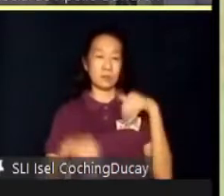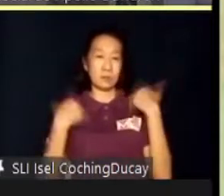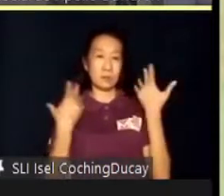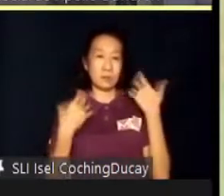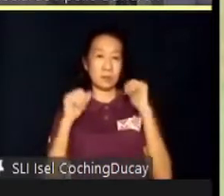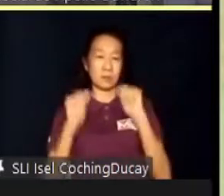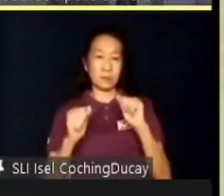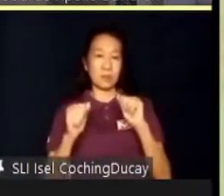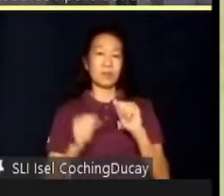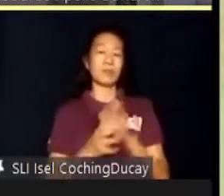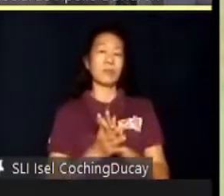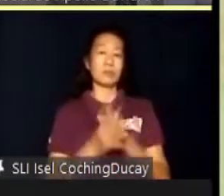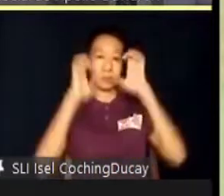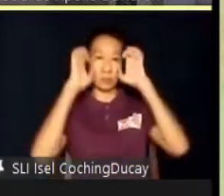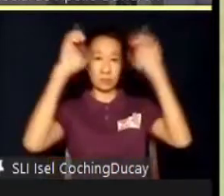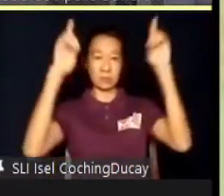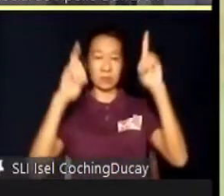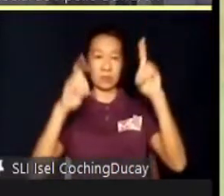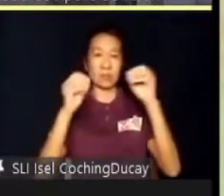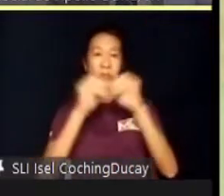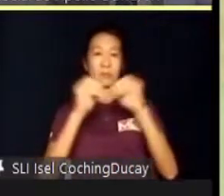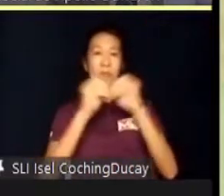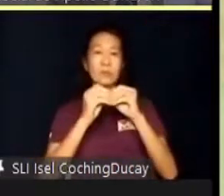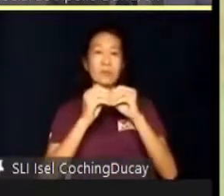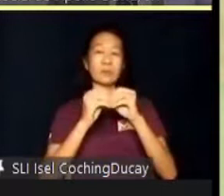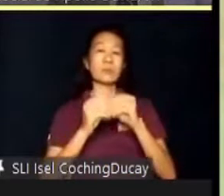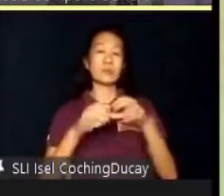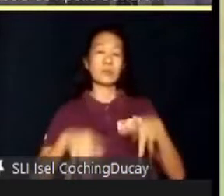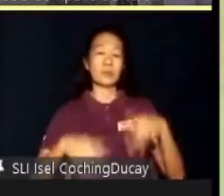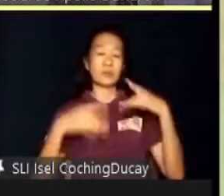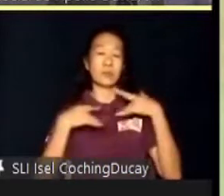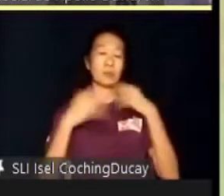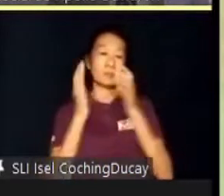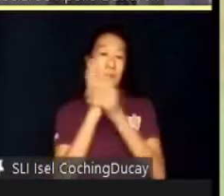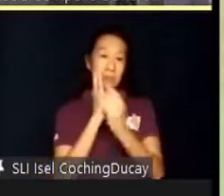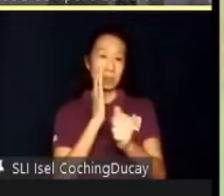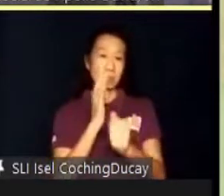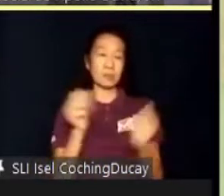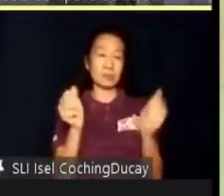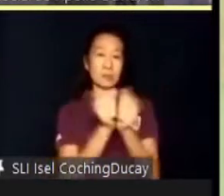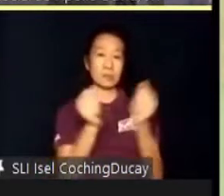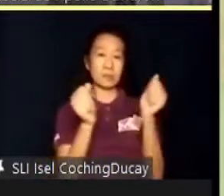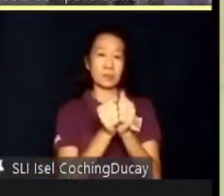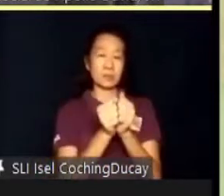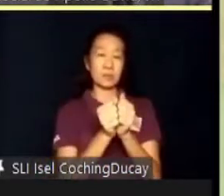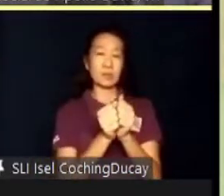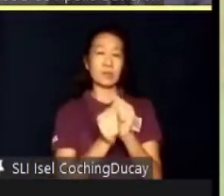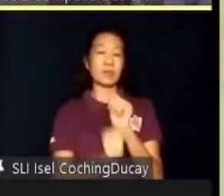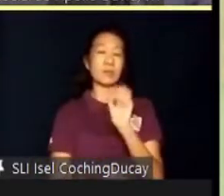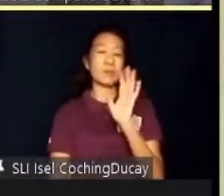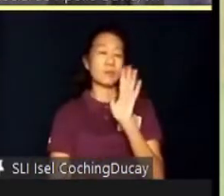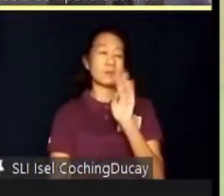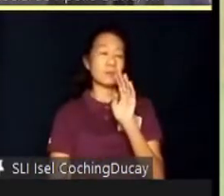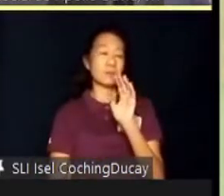academic topics are taught. Moreover, practical life skills training is embedded in roughly 40% of the